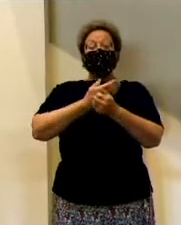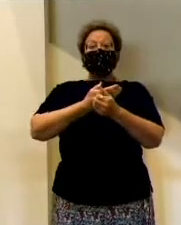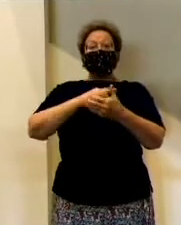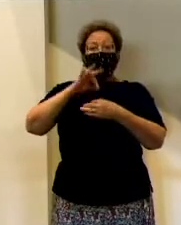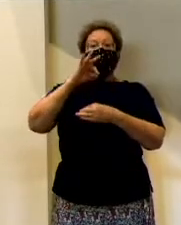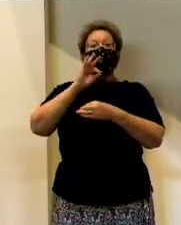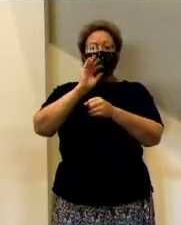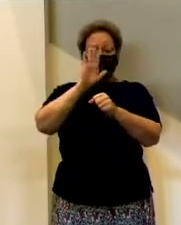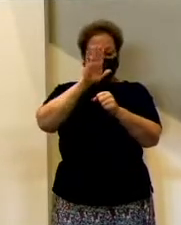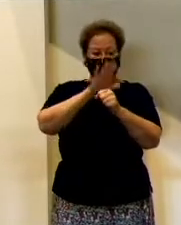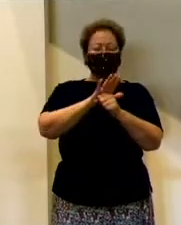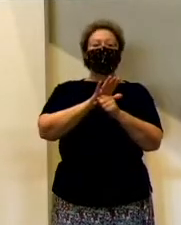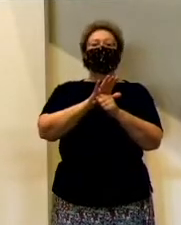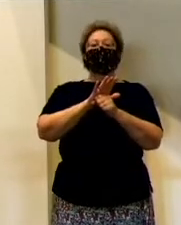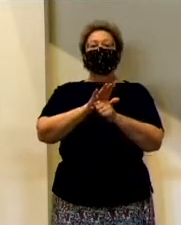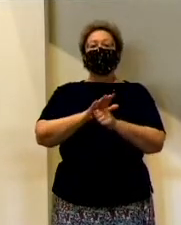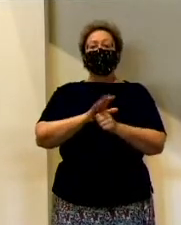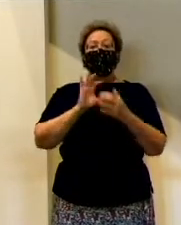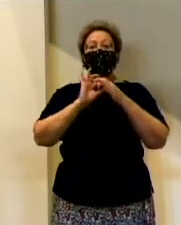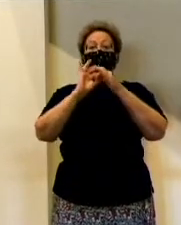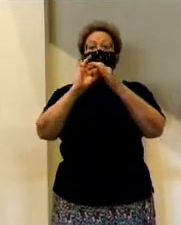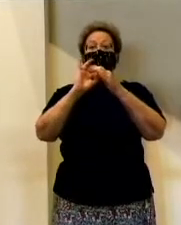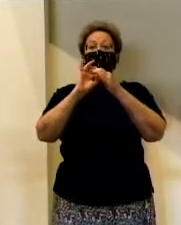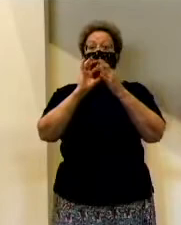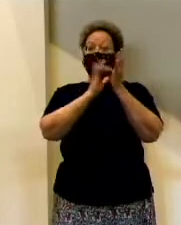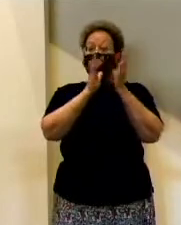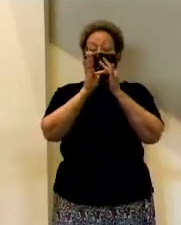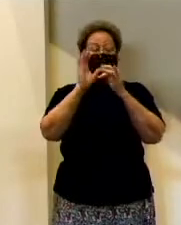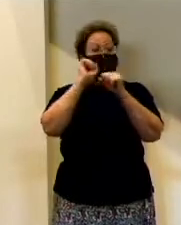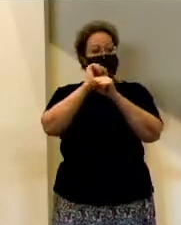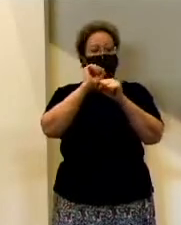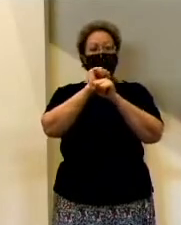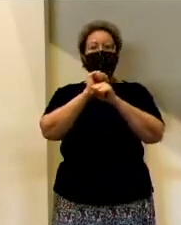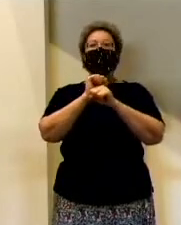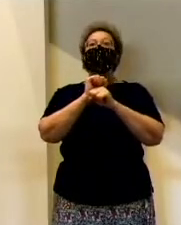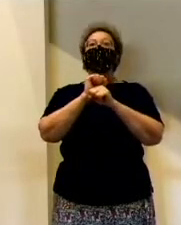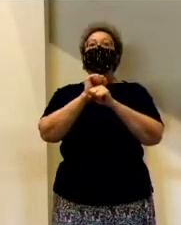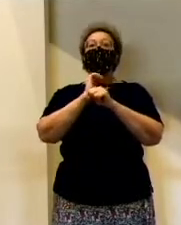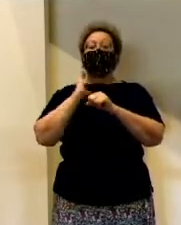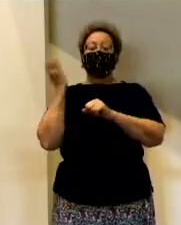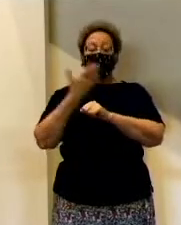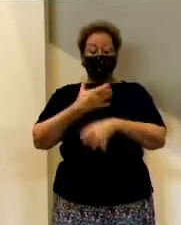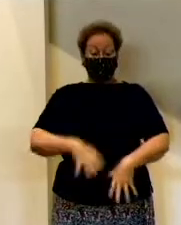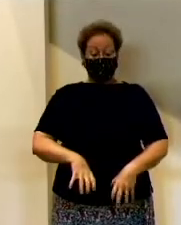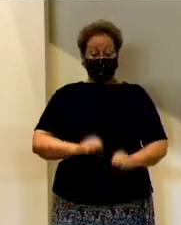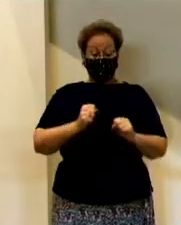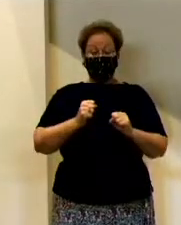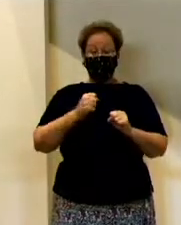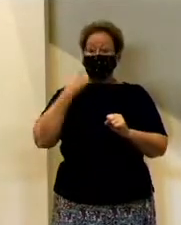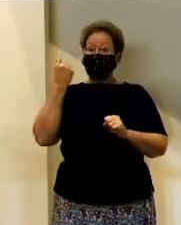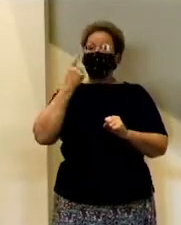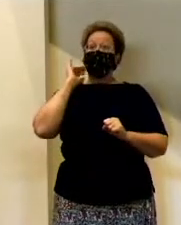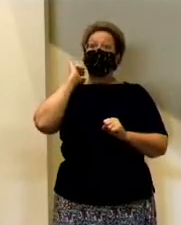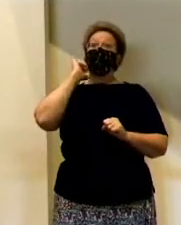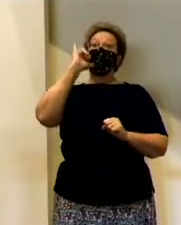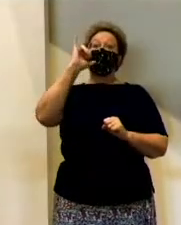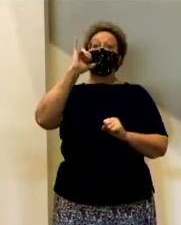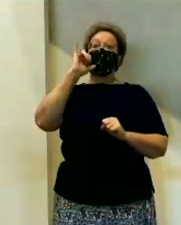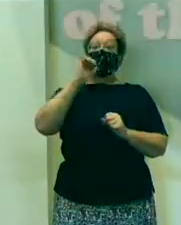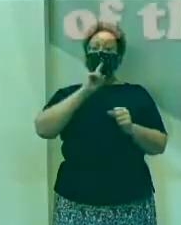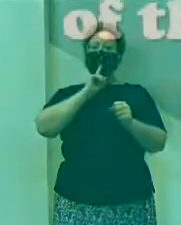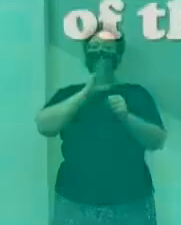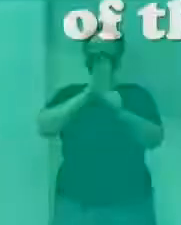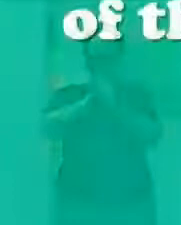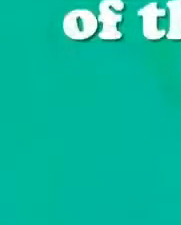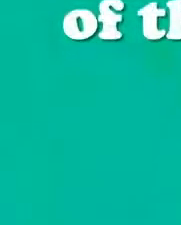deal by connecting us personally to Christ's redeeming work so that our adoption and our eternal inheritance are guaranteed.